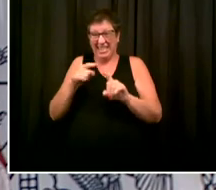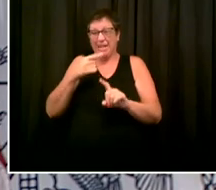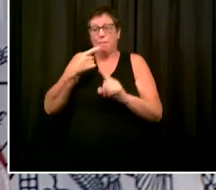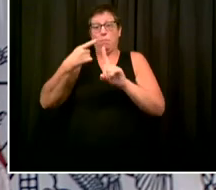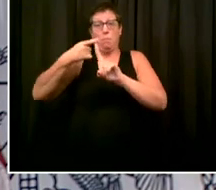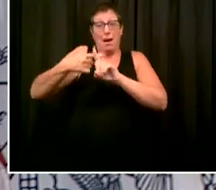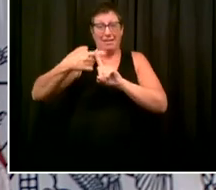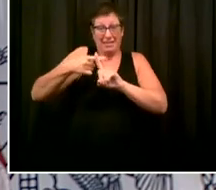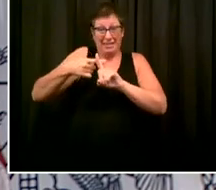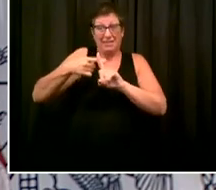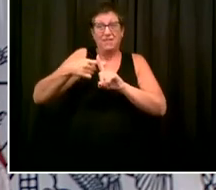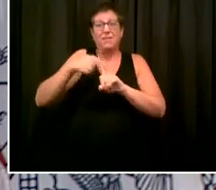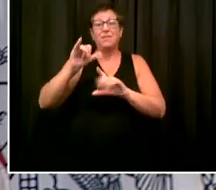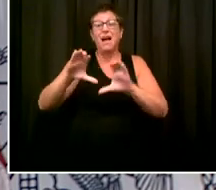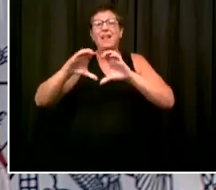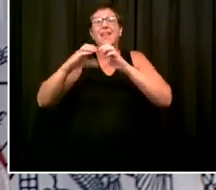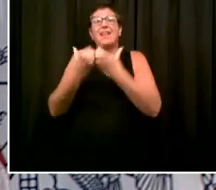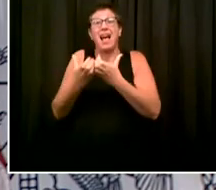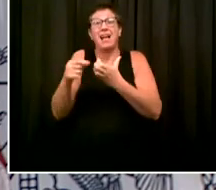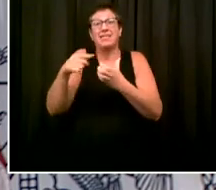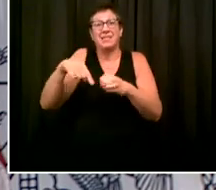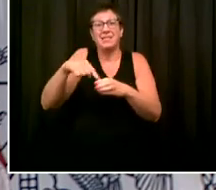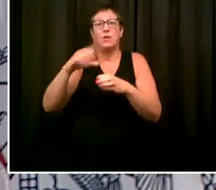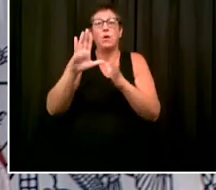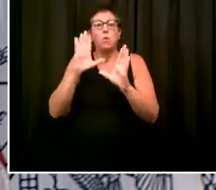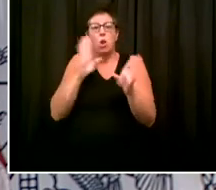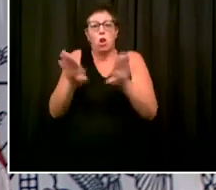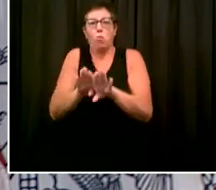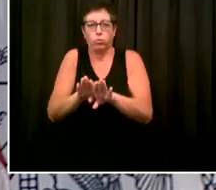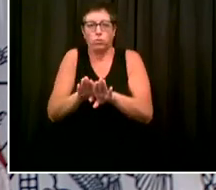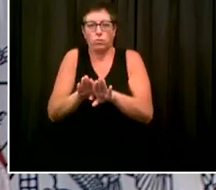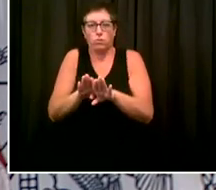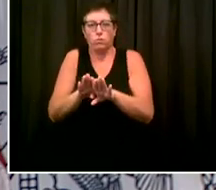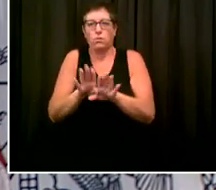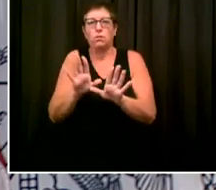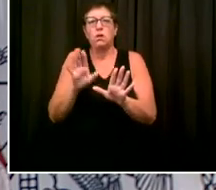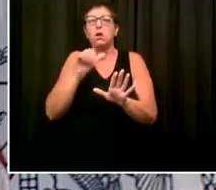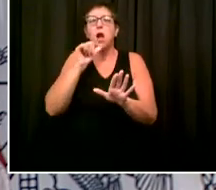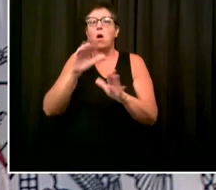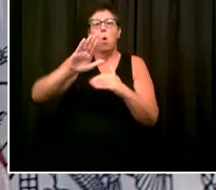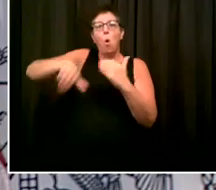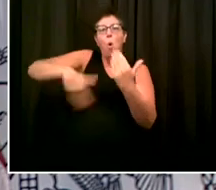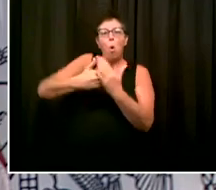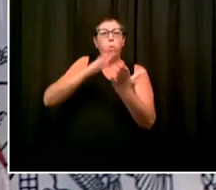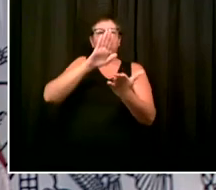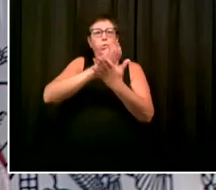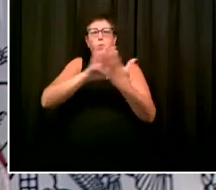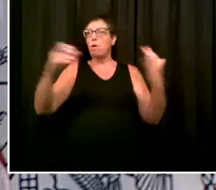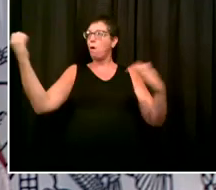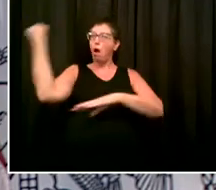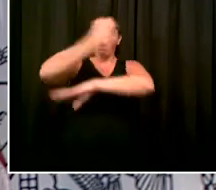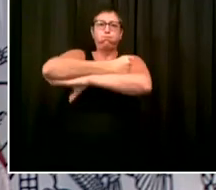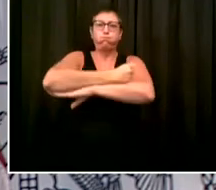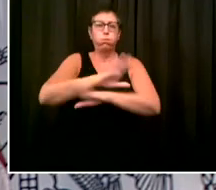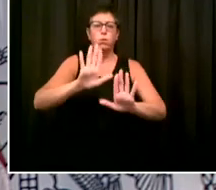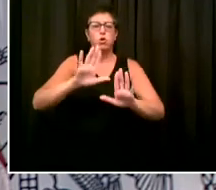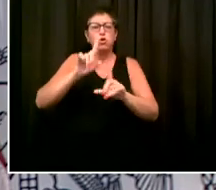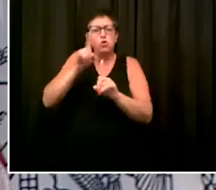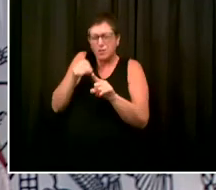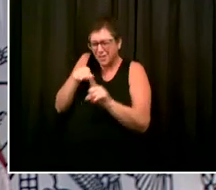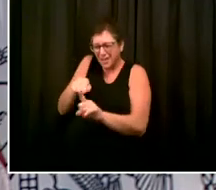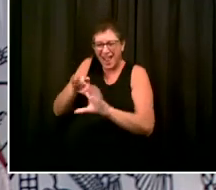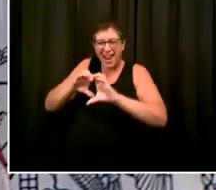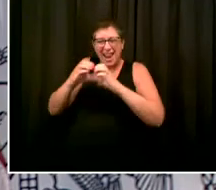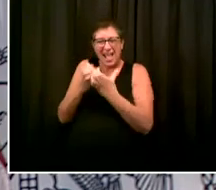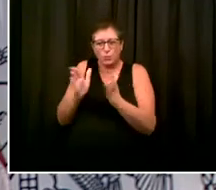not the whole school. If you have multiple instances in a school, that's a different matter. But again, you know, part of why